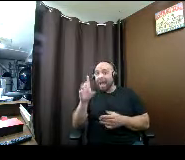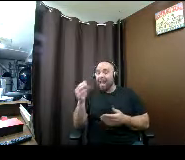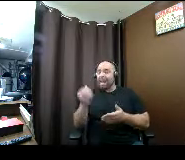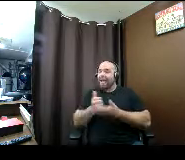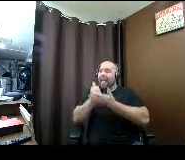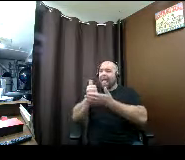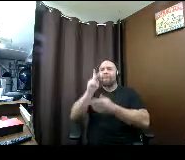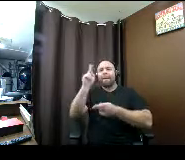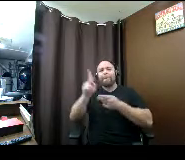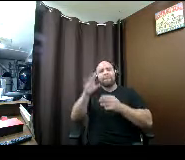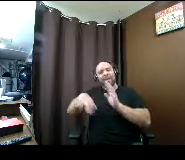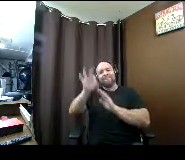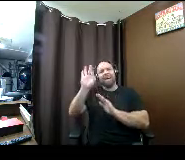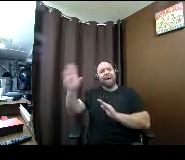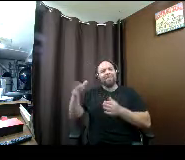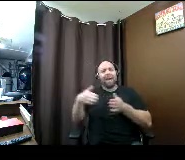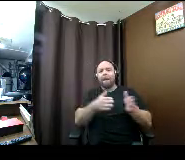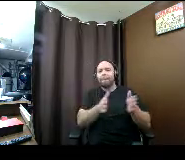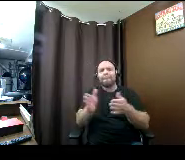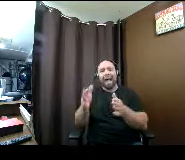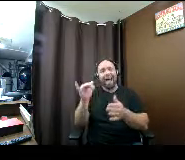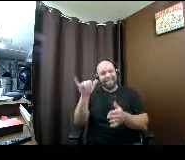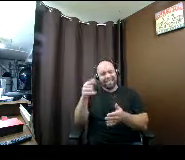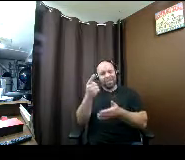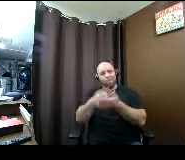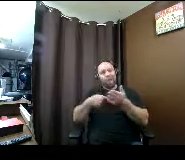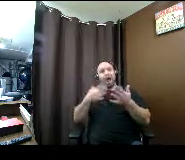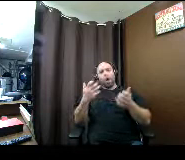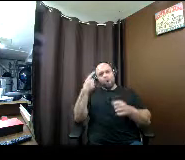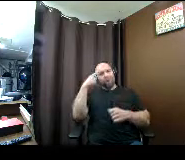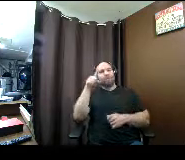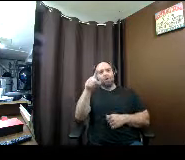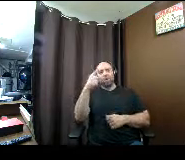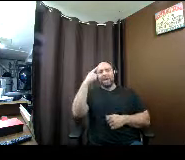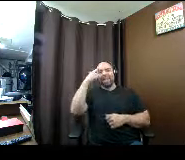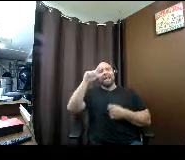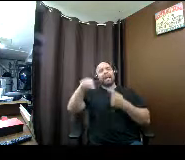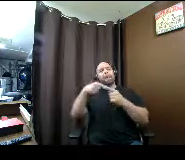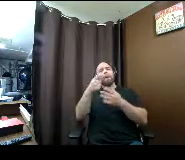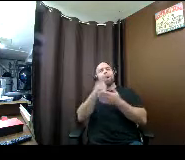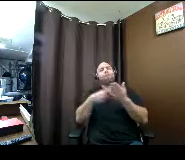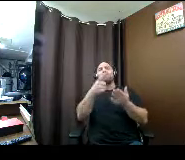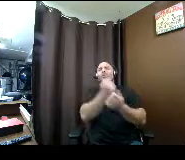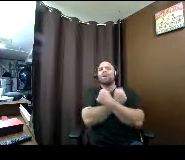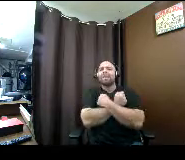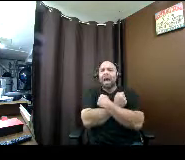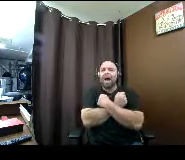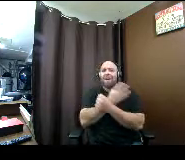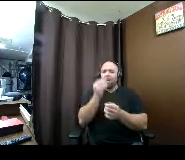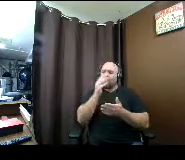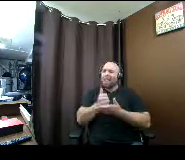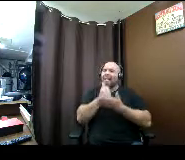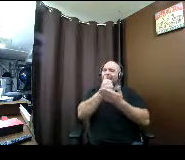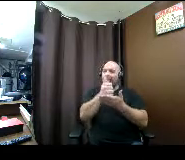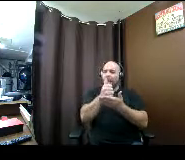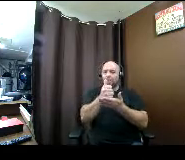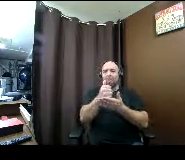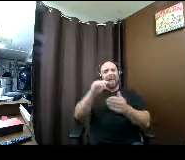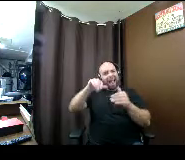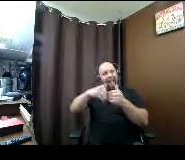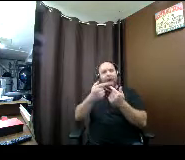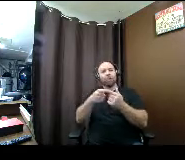and that's what i want for you so think about what you love and we want to help you map out where you are now and how to get to that career